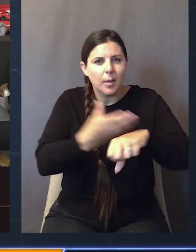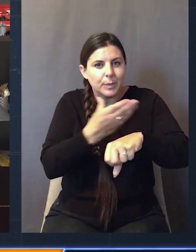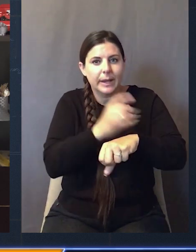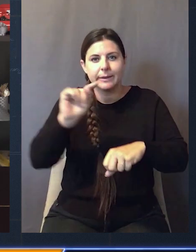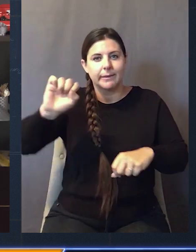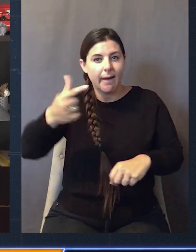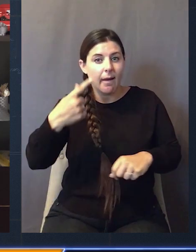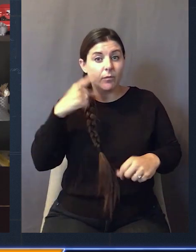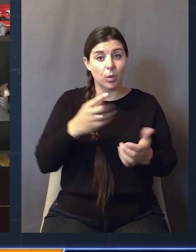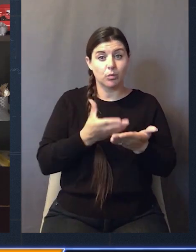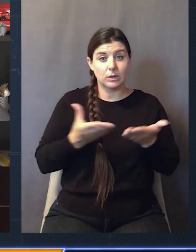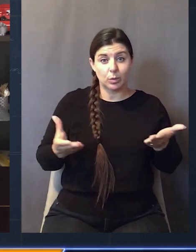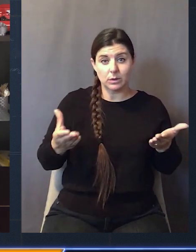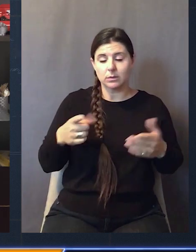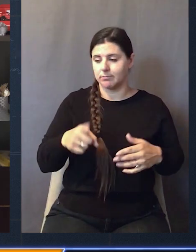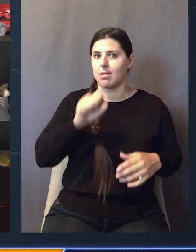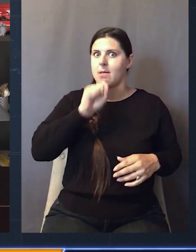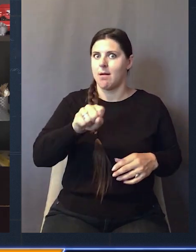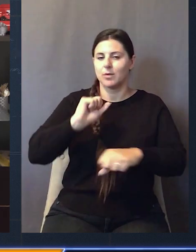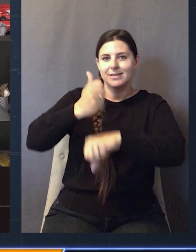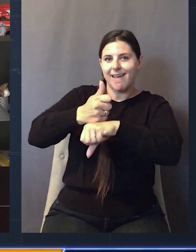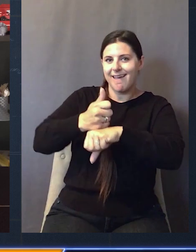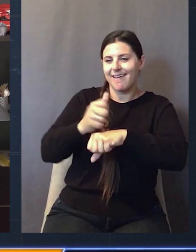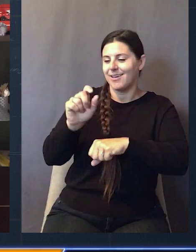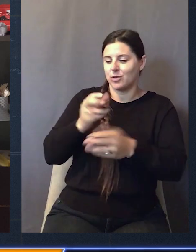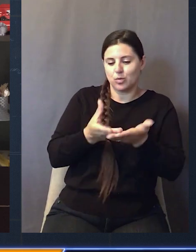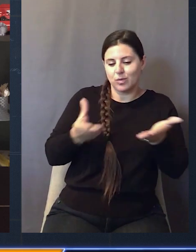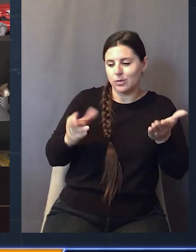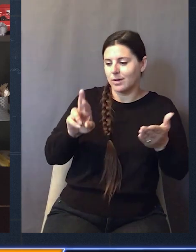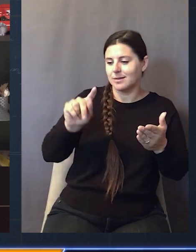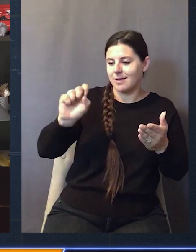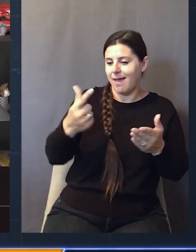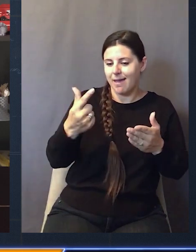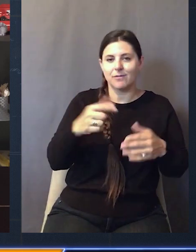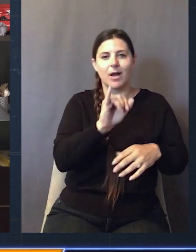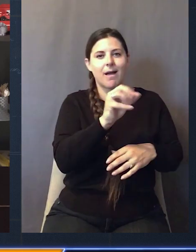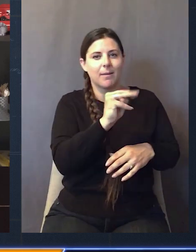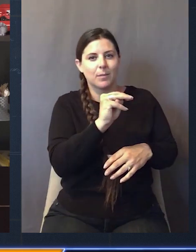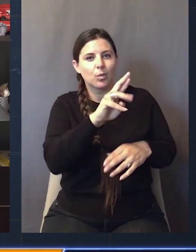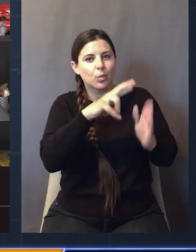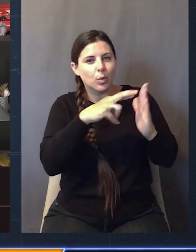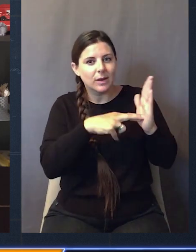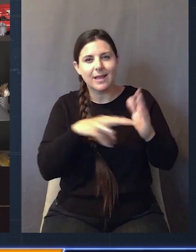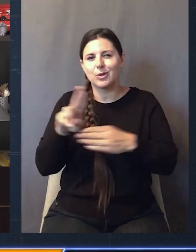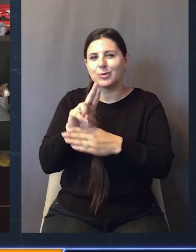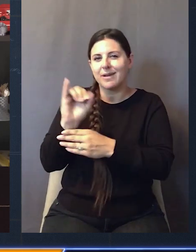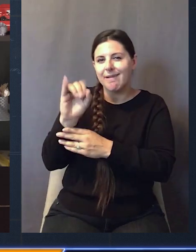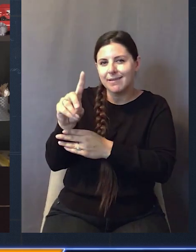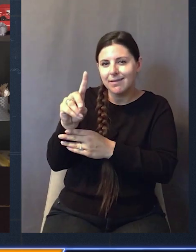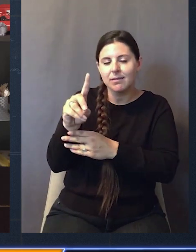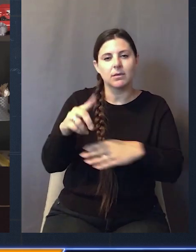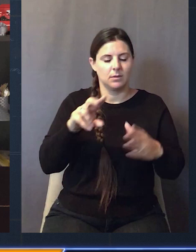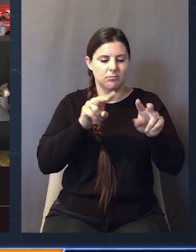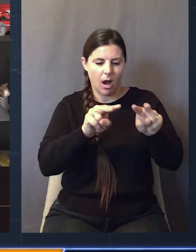It helps you to discover, modify, update, and create tags on resources. One thing I love, you can set resource tags